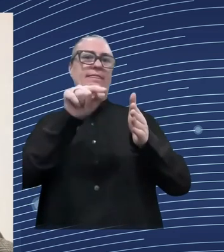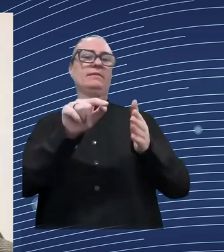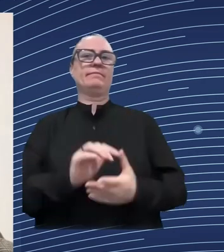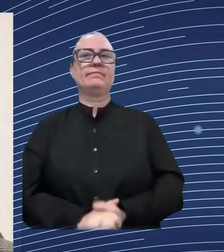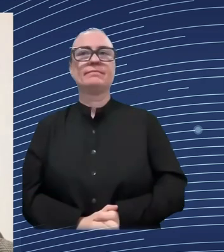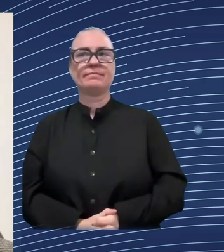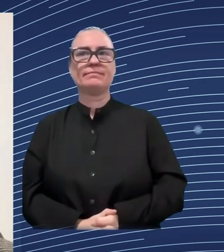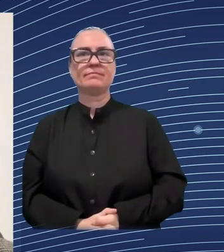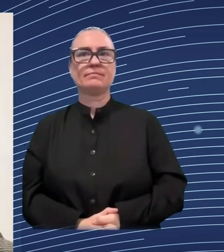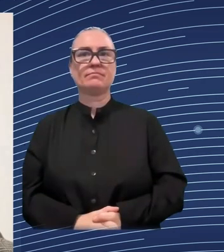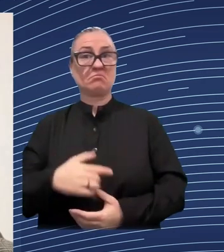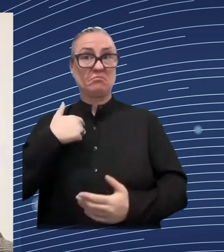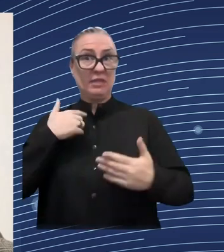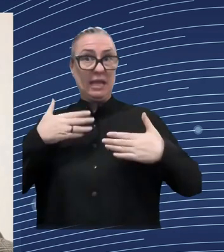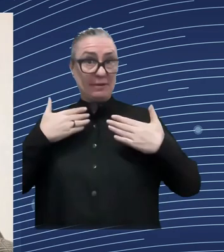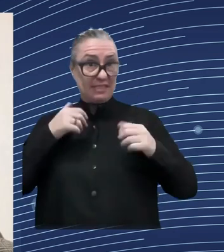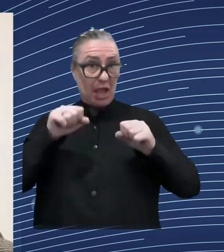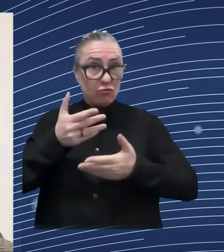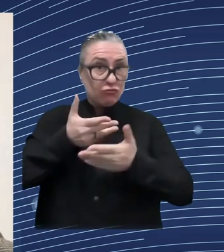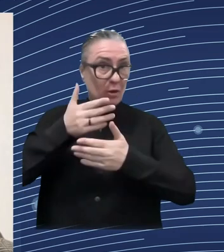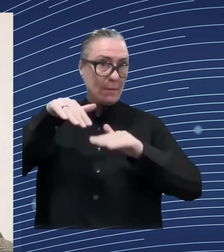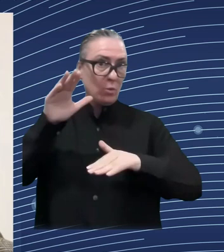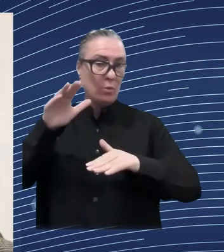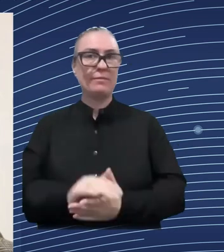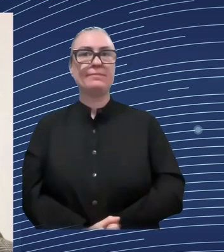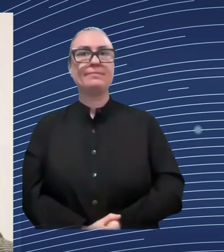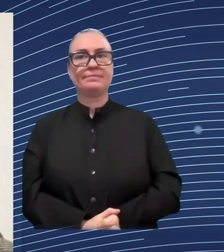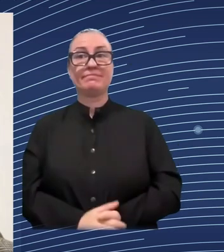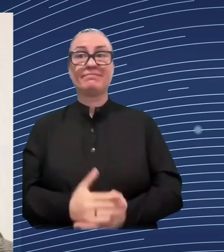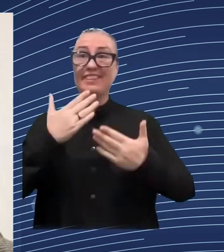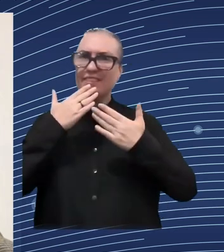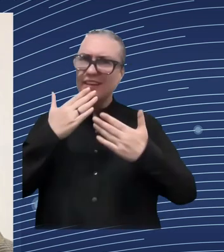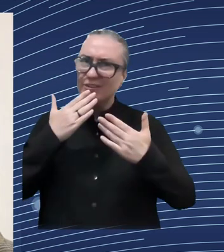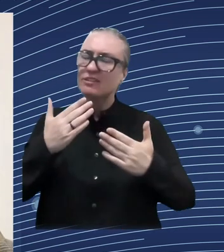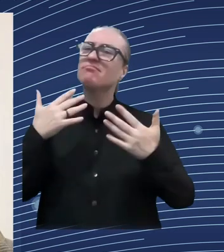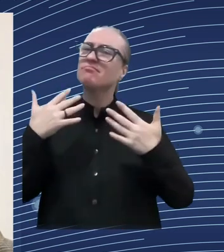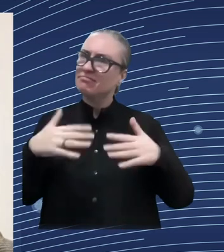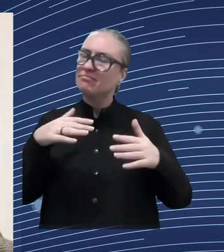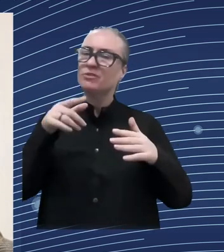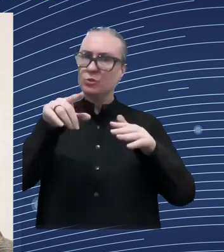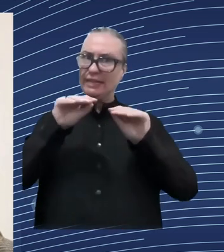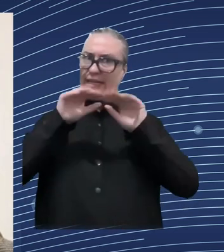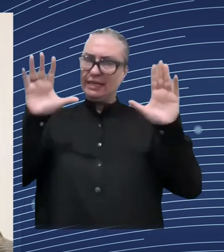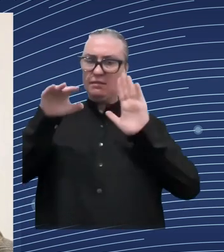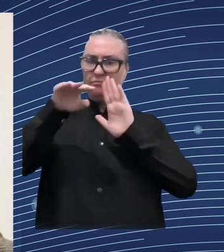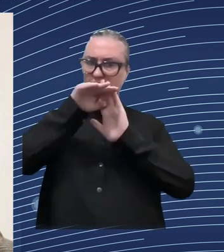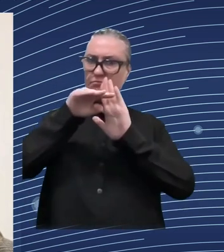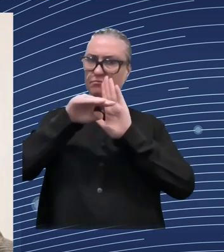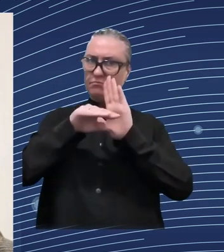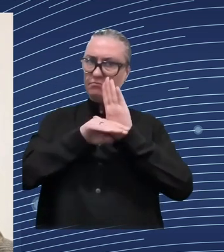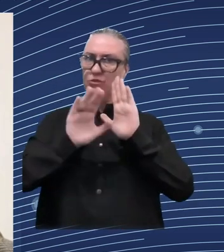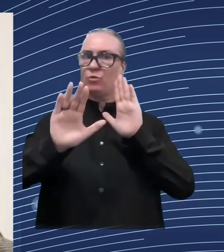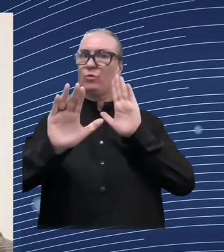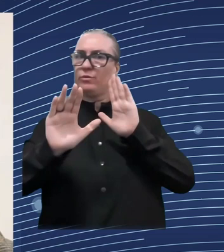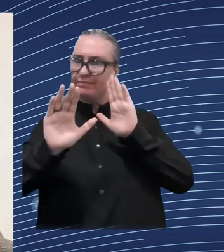on is a of flows care is absolutely central here maybe if look now a little bit at what the private sector can do the eb mini-ANNA hardware been